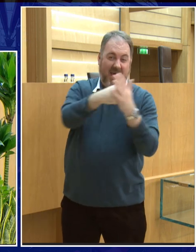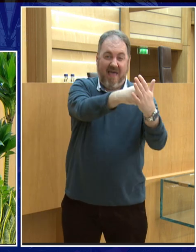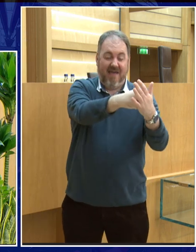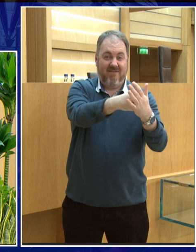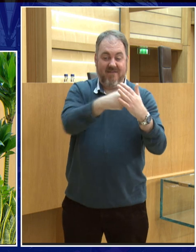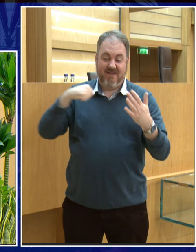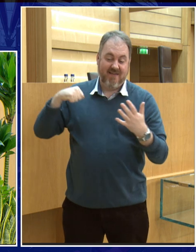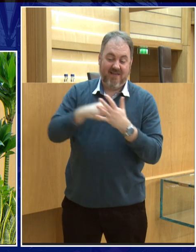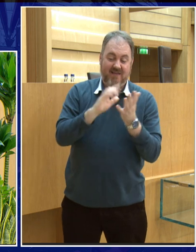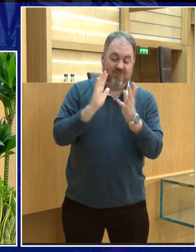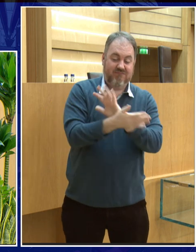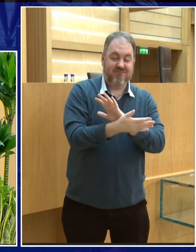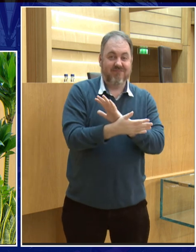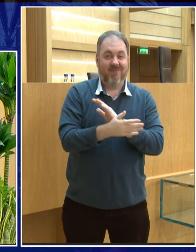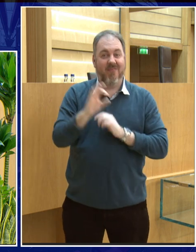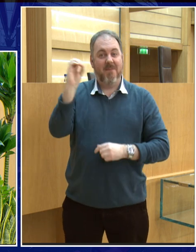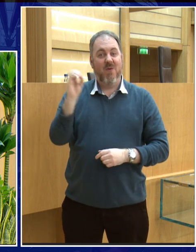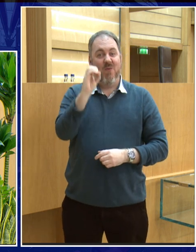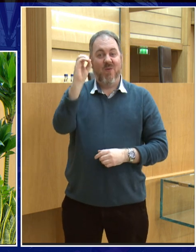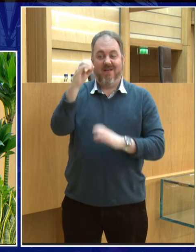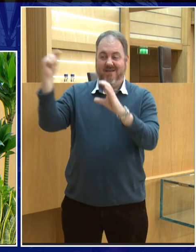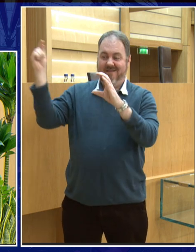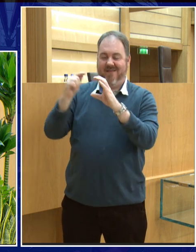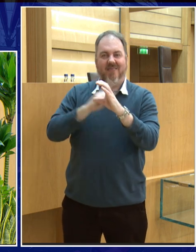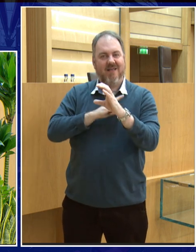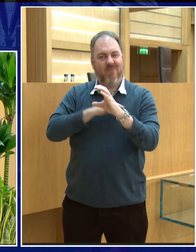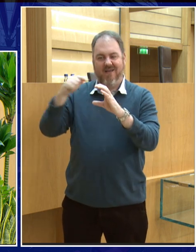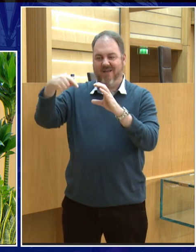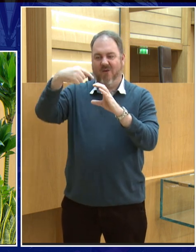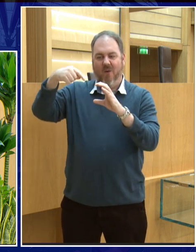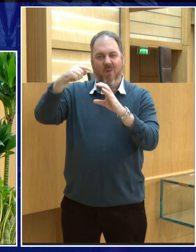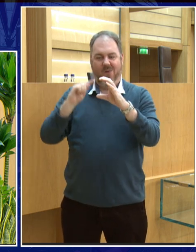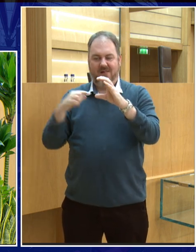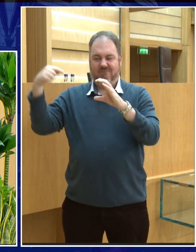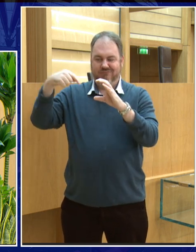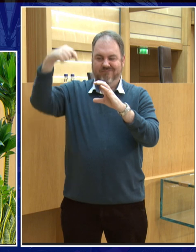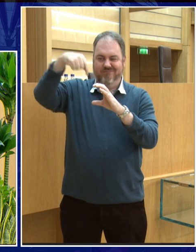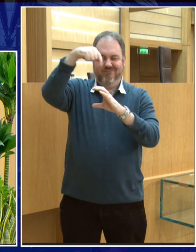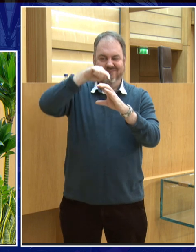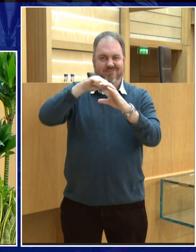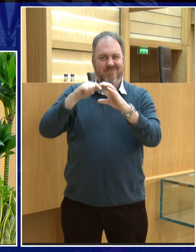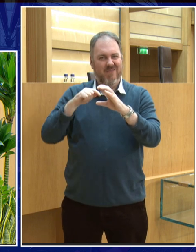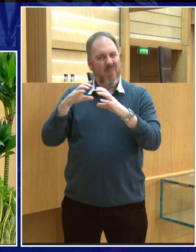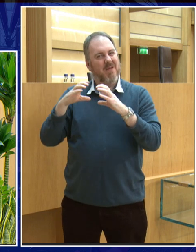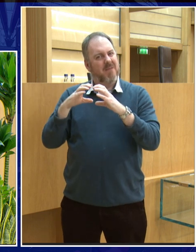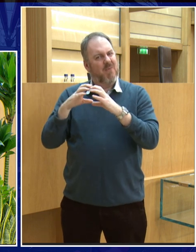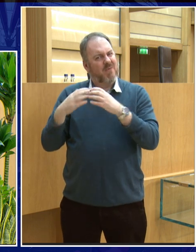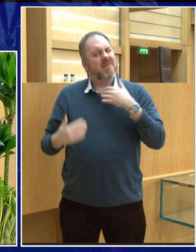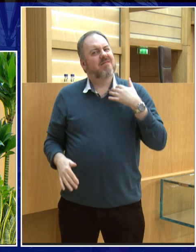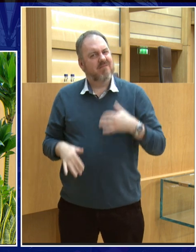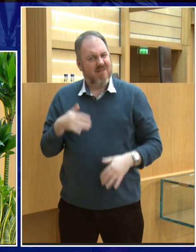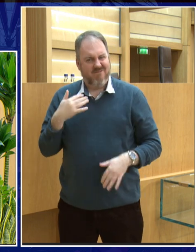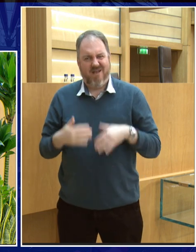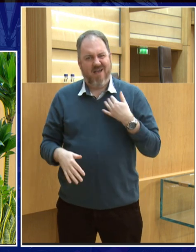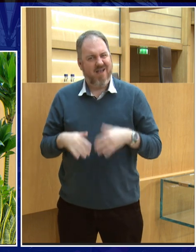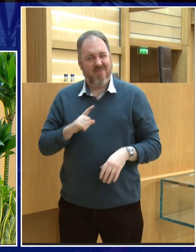And that's what forms these craters. So the craters are formed by things from space hitting the Moon. Now, the Moon has had a hard time, because it was formed about